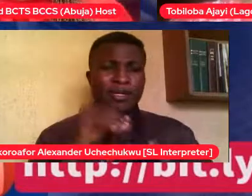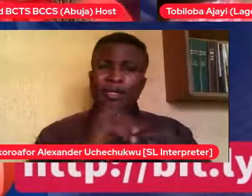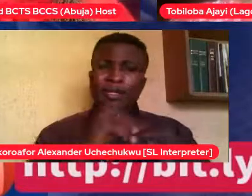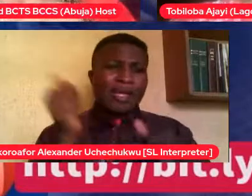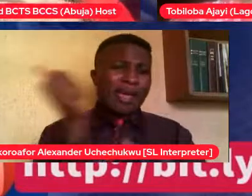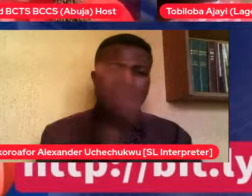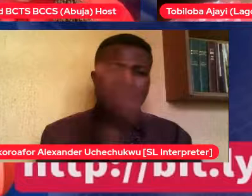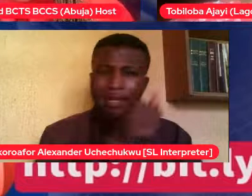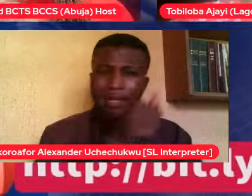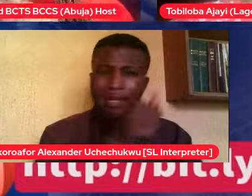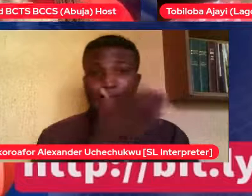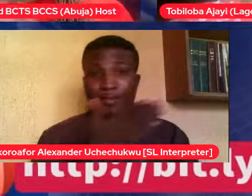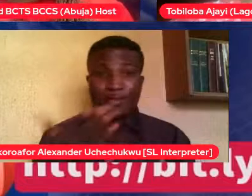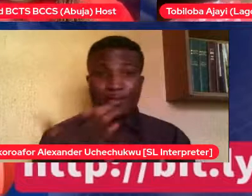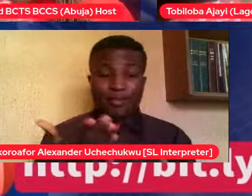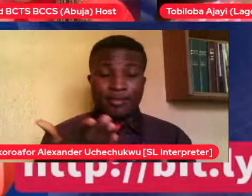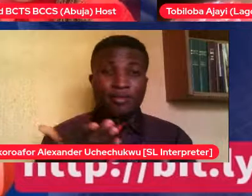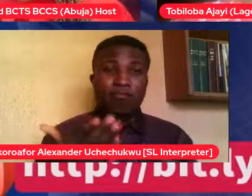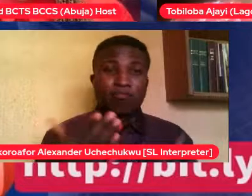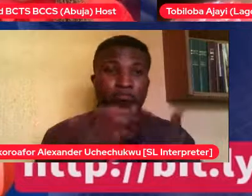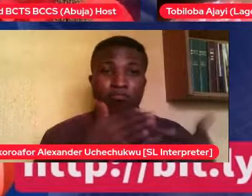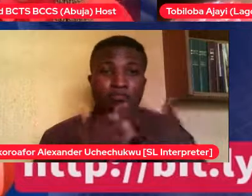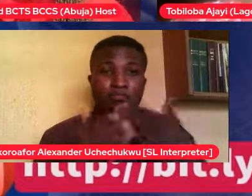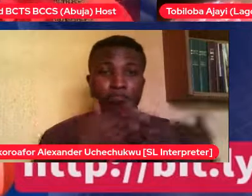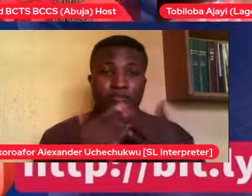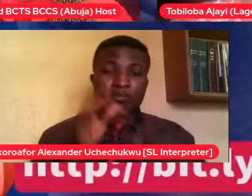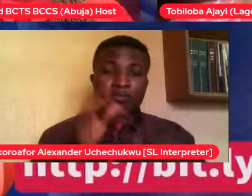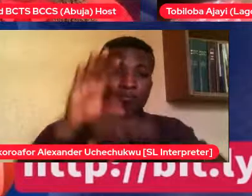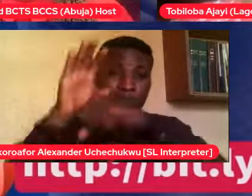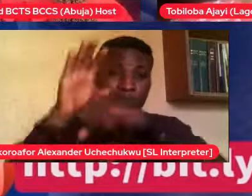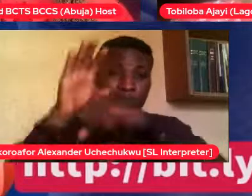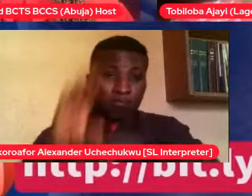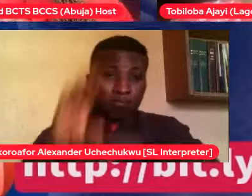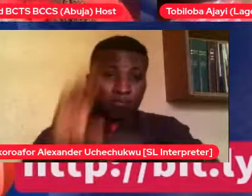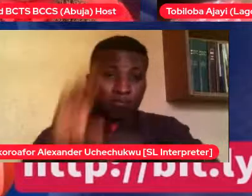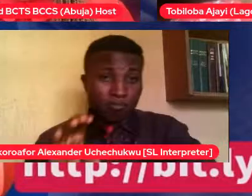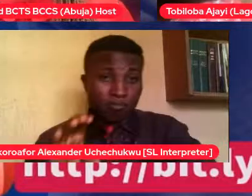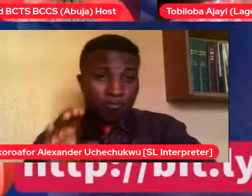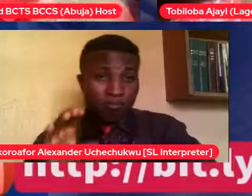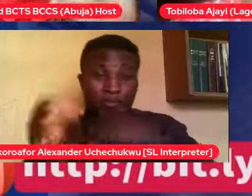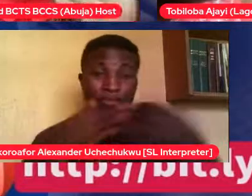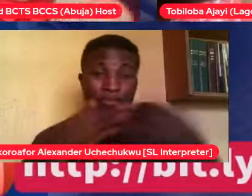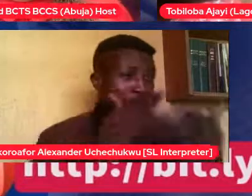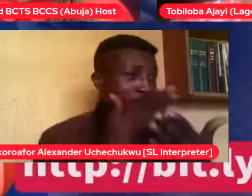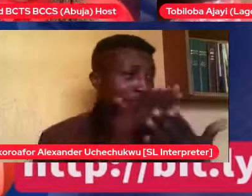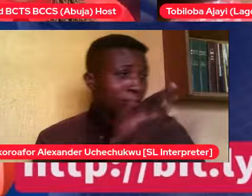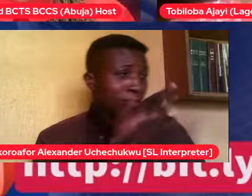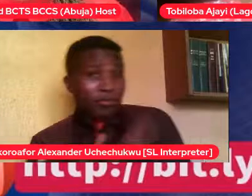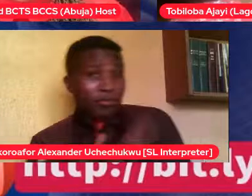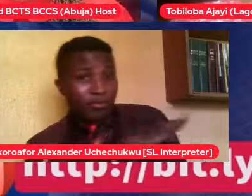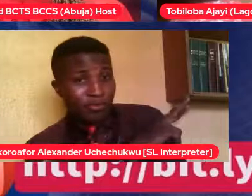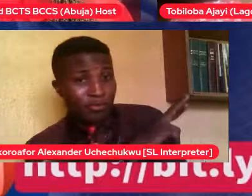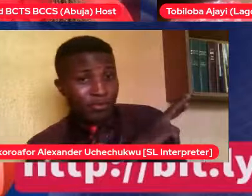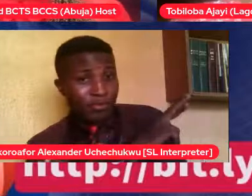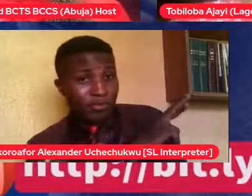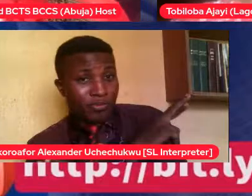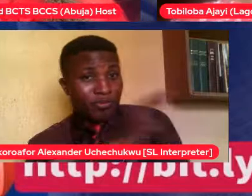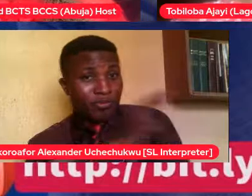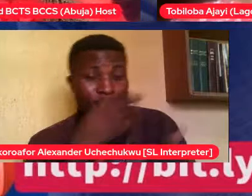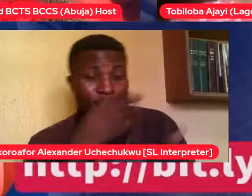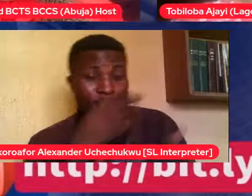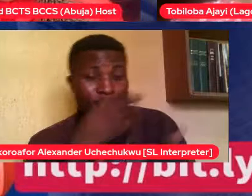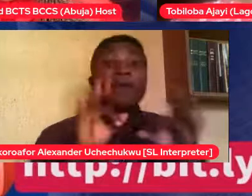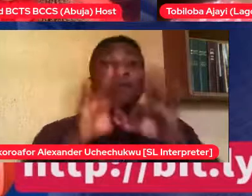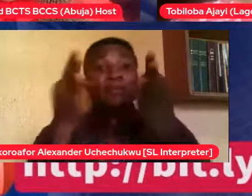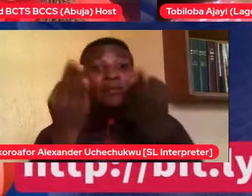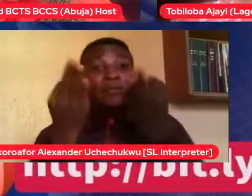whatever it is, a family unit has a big role to play, really, whether it's person living with disability or not. So I'm bringing